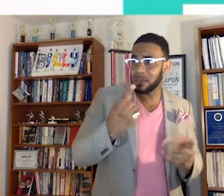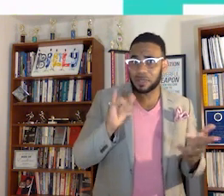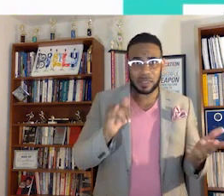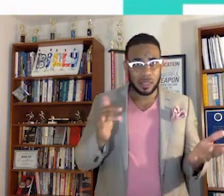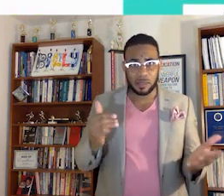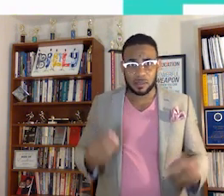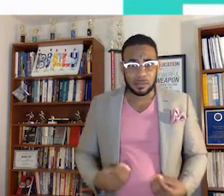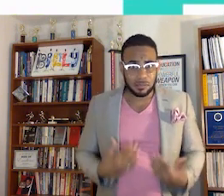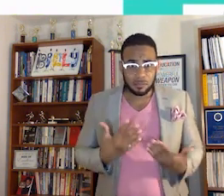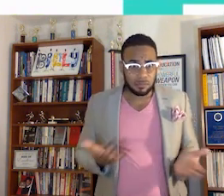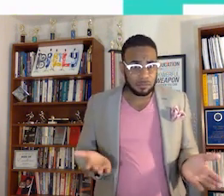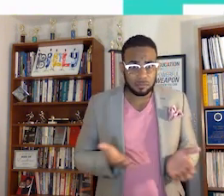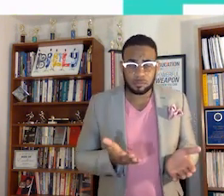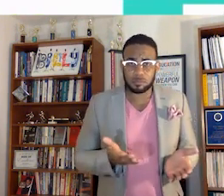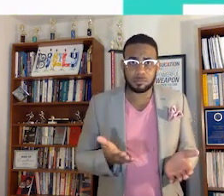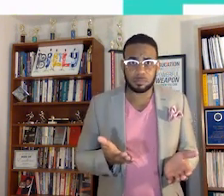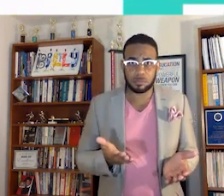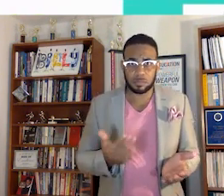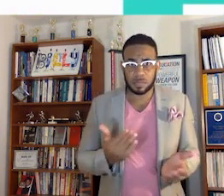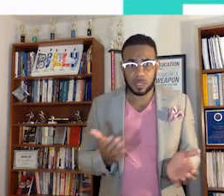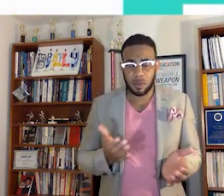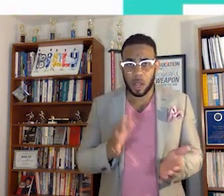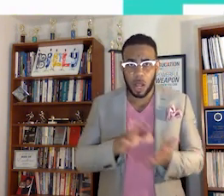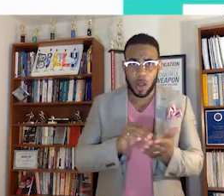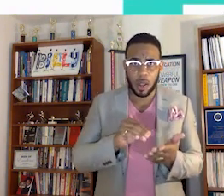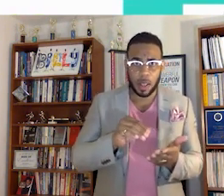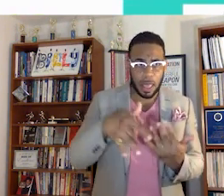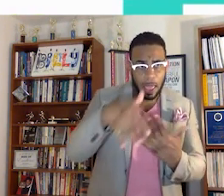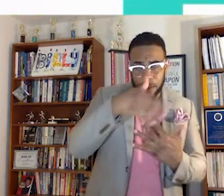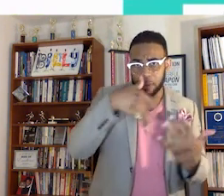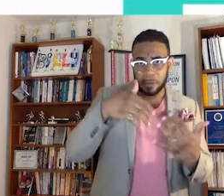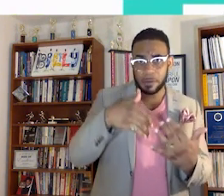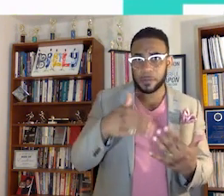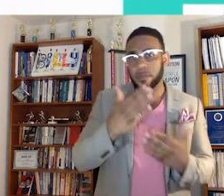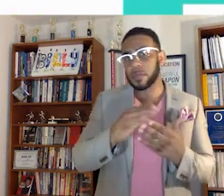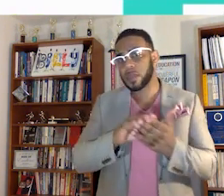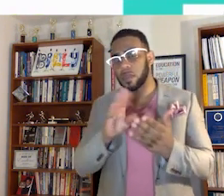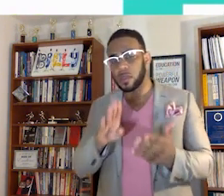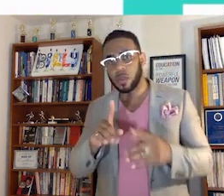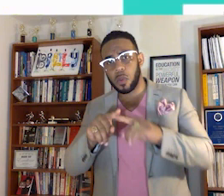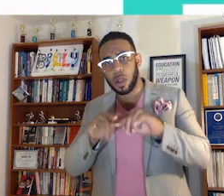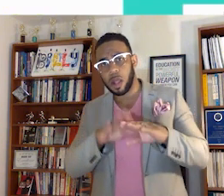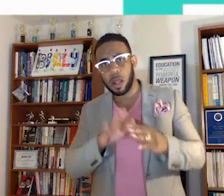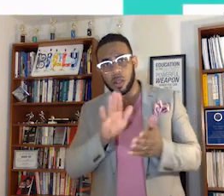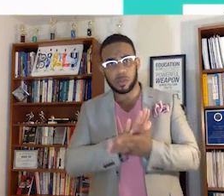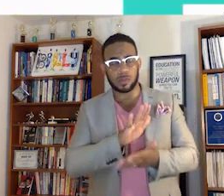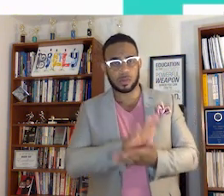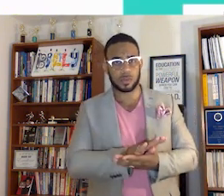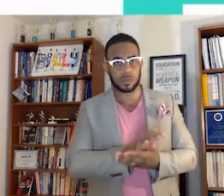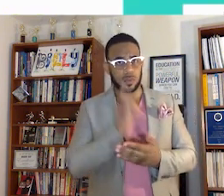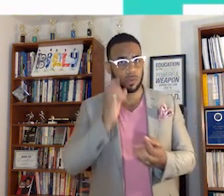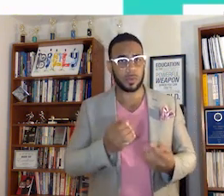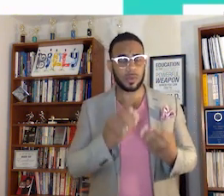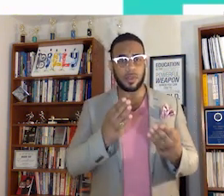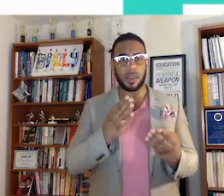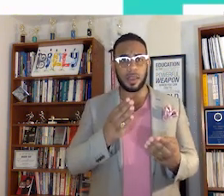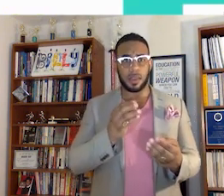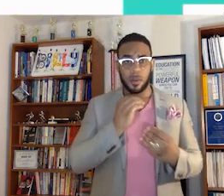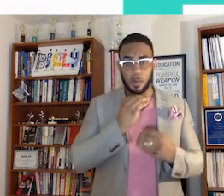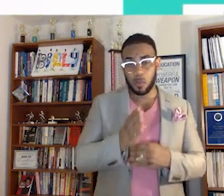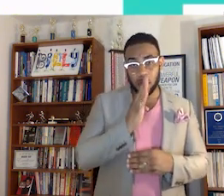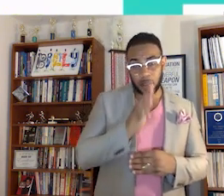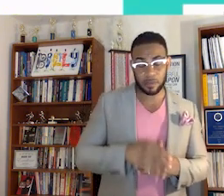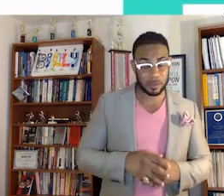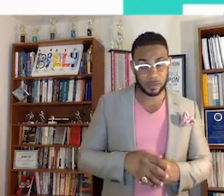that can foster a learning atmosphere? Some students rely on school for providing breakfast for